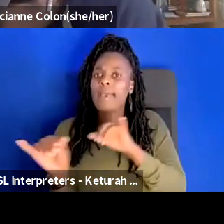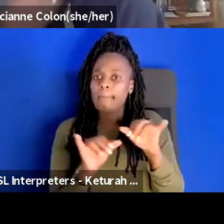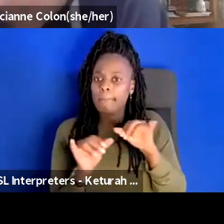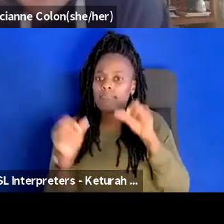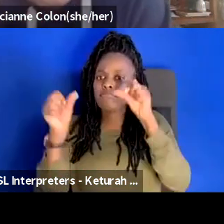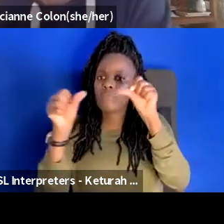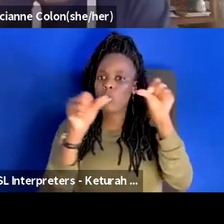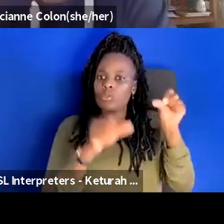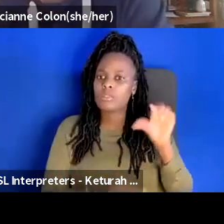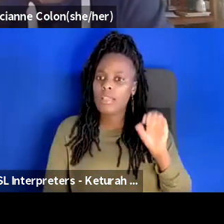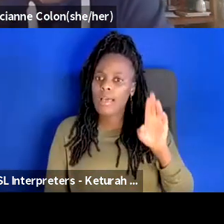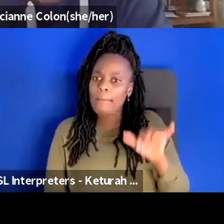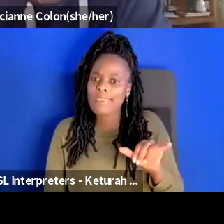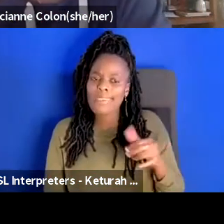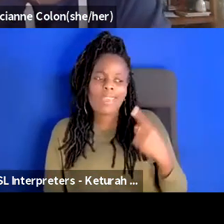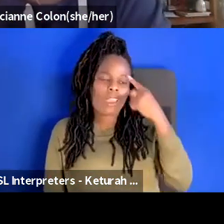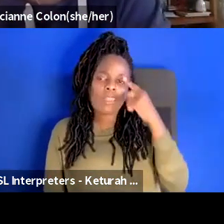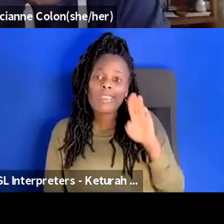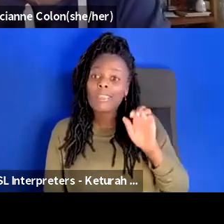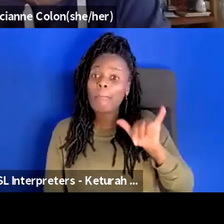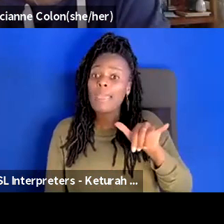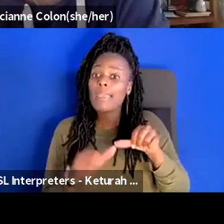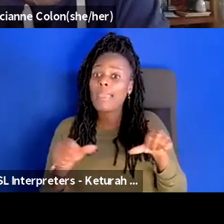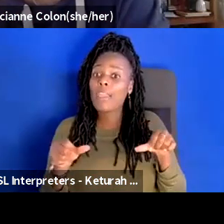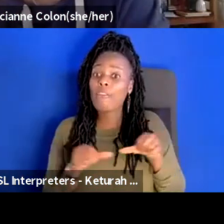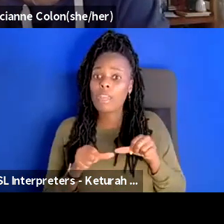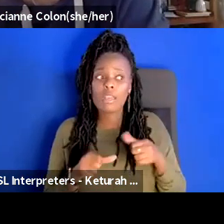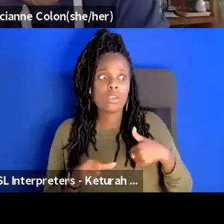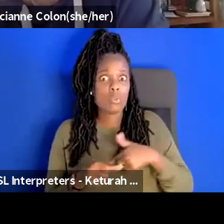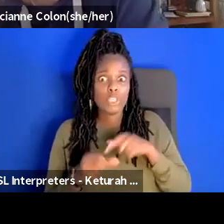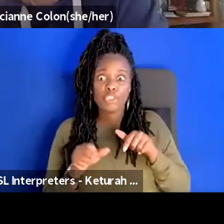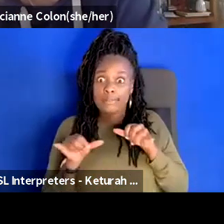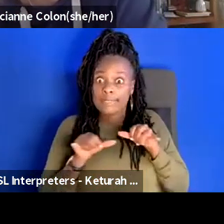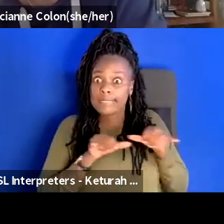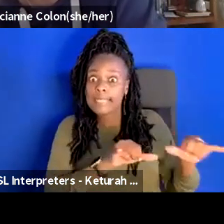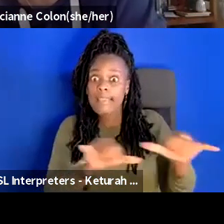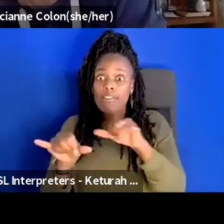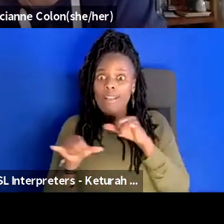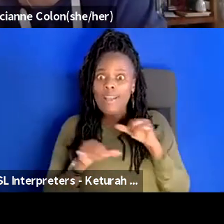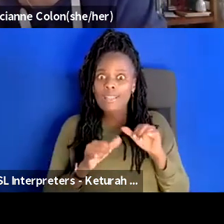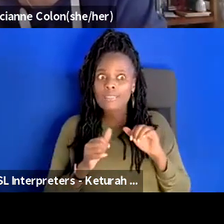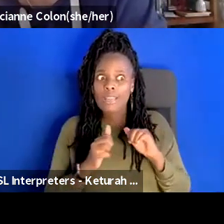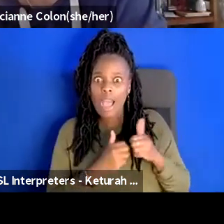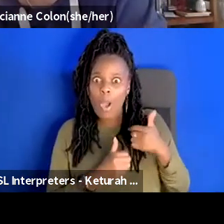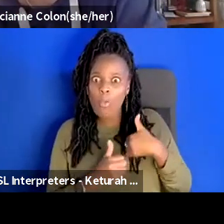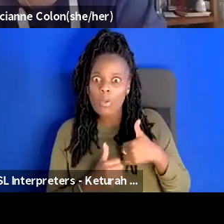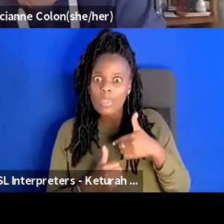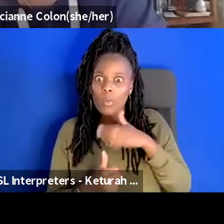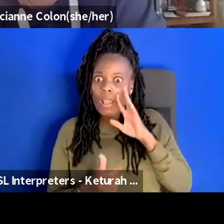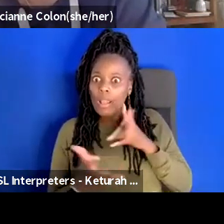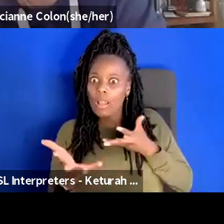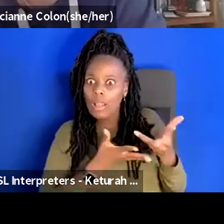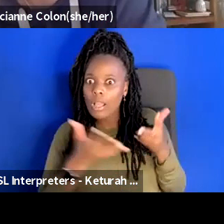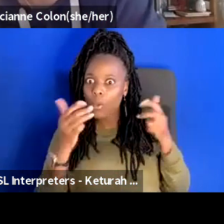in the bay area as an industry we should be standardizing how we expect to treat human beings like human beings